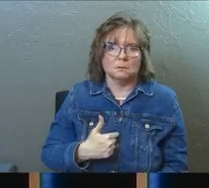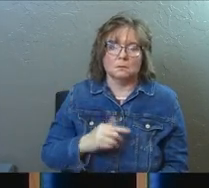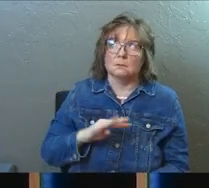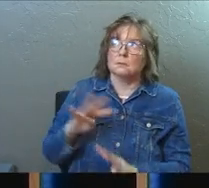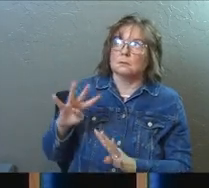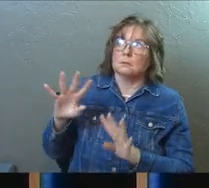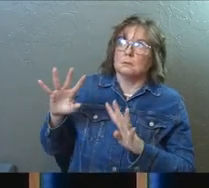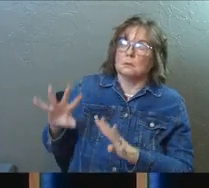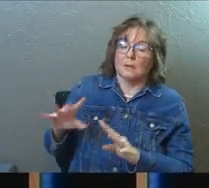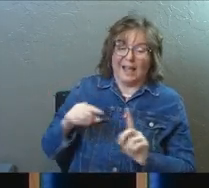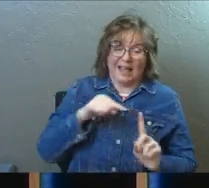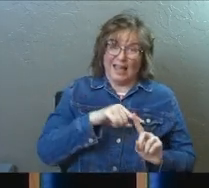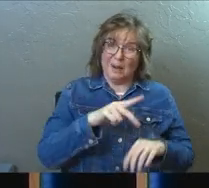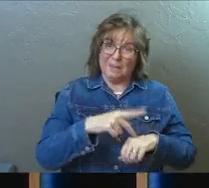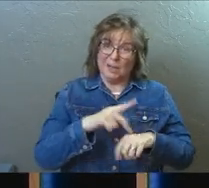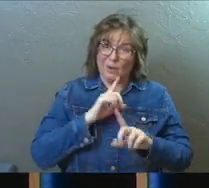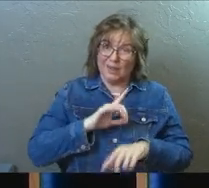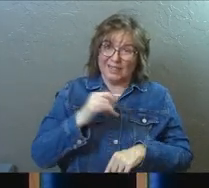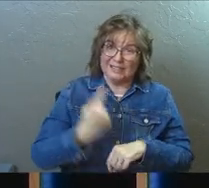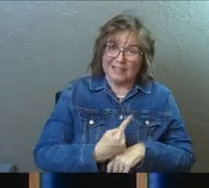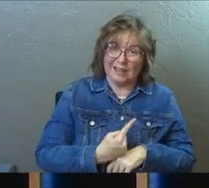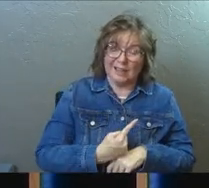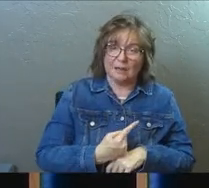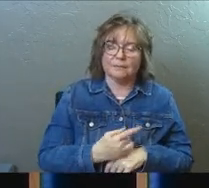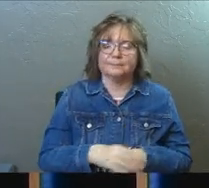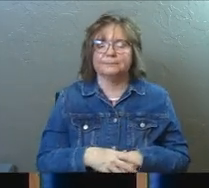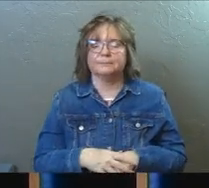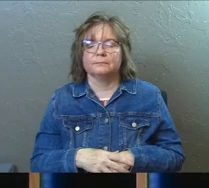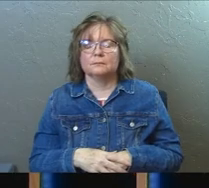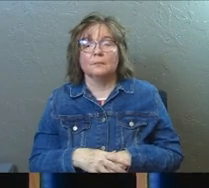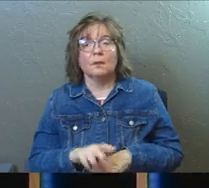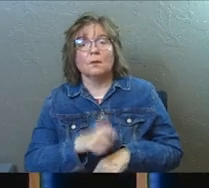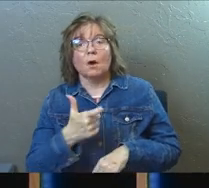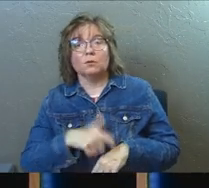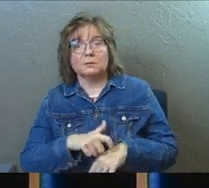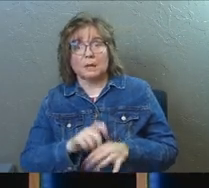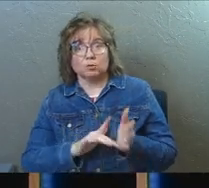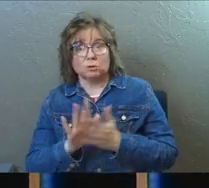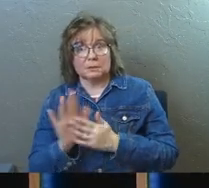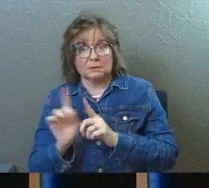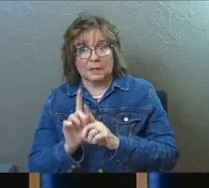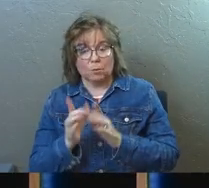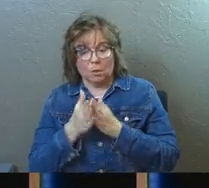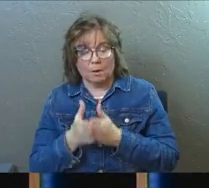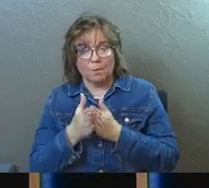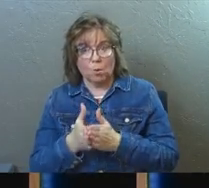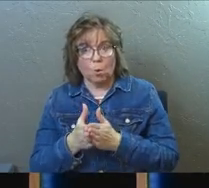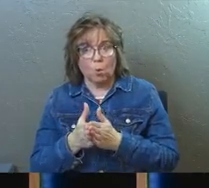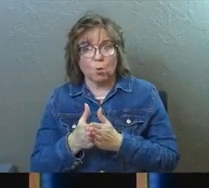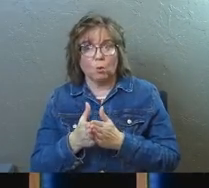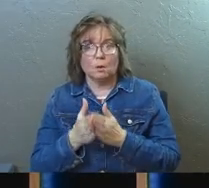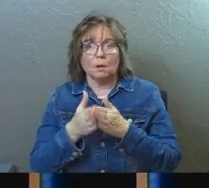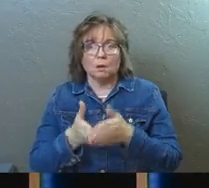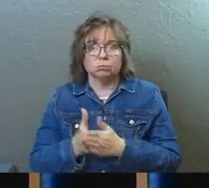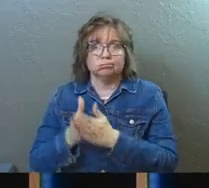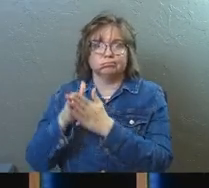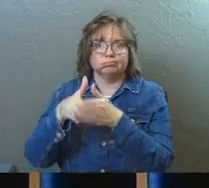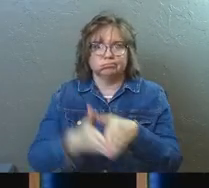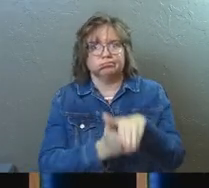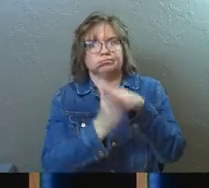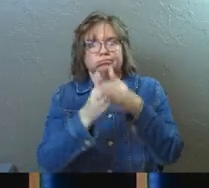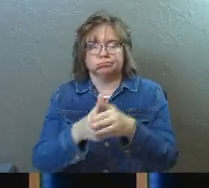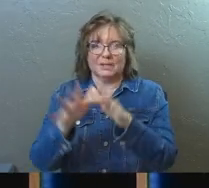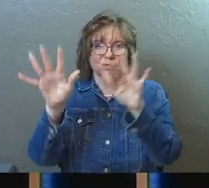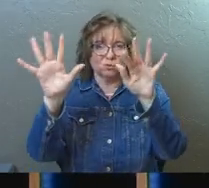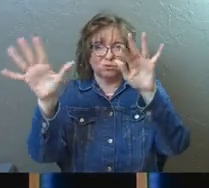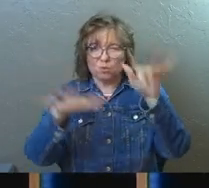that's the way that he reacted that day. There's a time when Jesus and the disciples were in a boat and there was a storm and they began to be